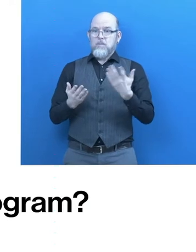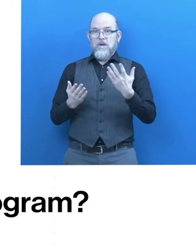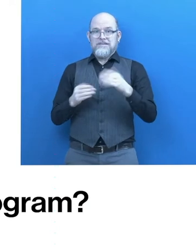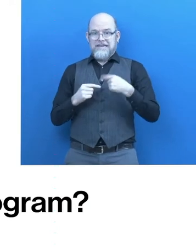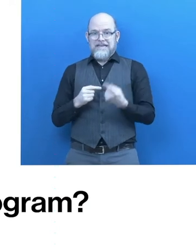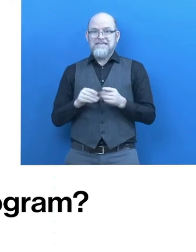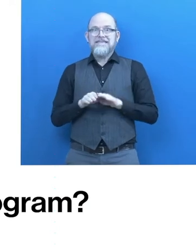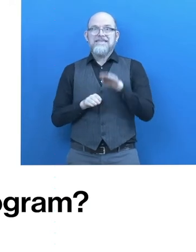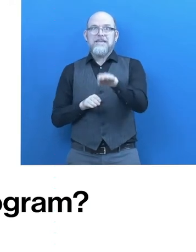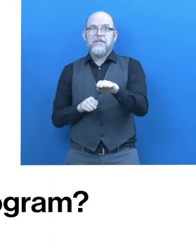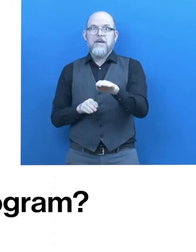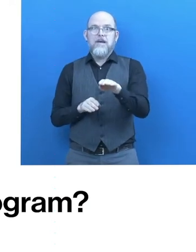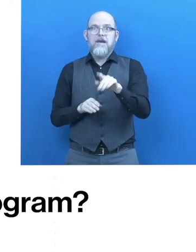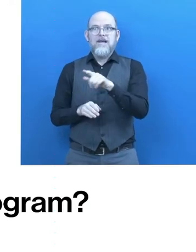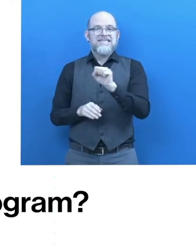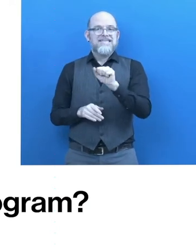Santa Work Program?